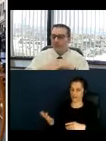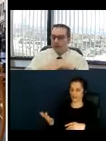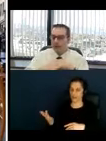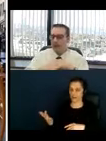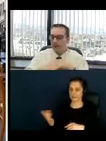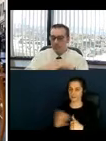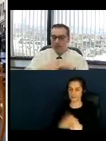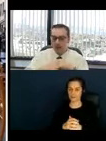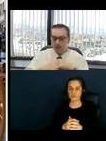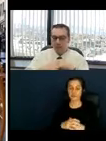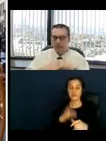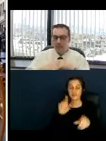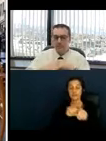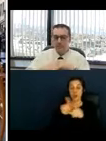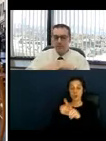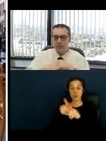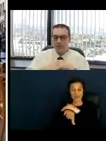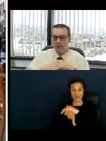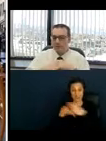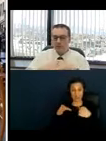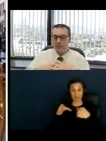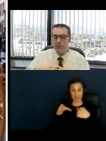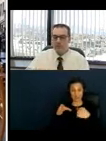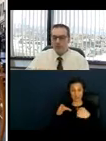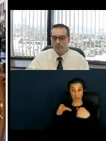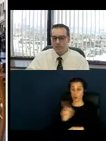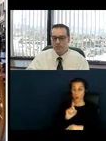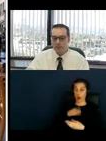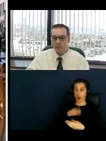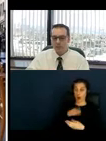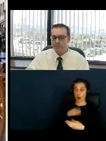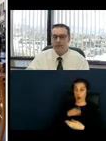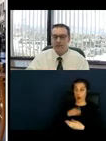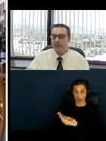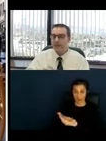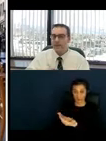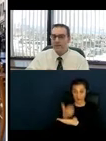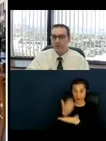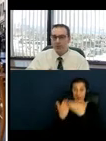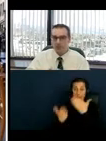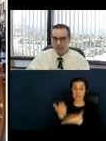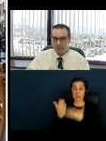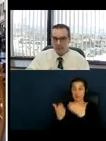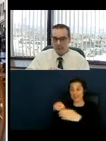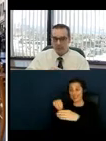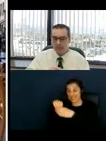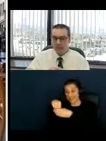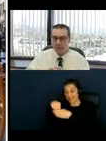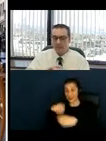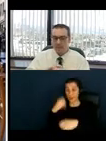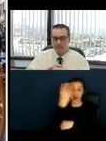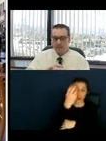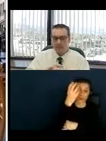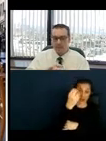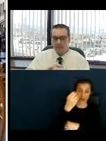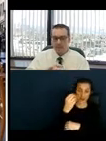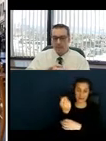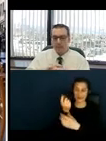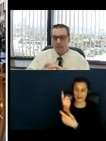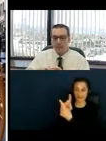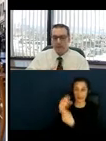need to be provided from the arrival points which may be the host station that's either inside or outside of the dining establishment.